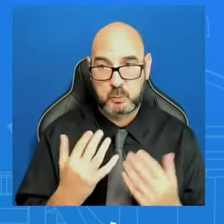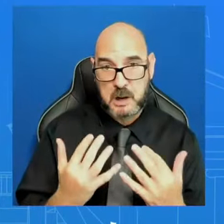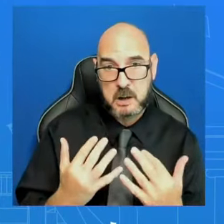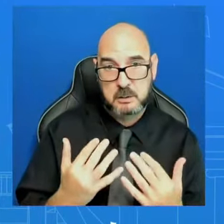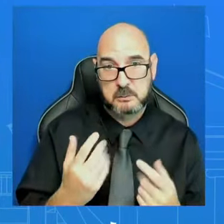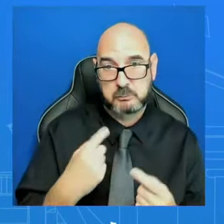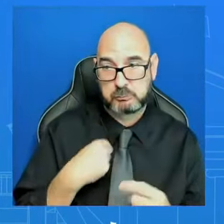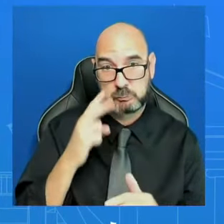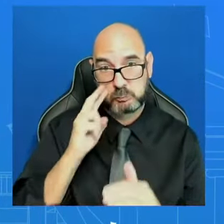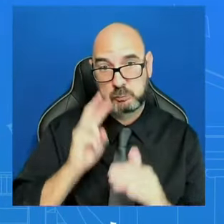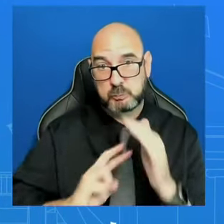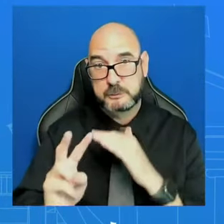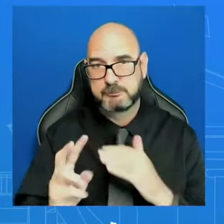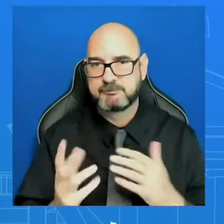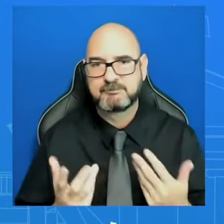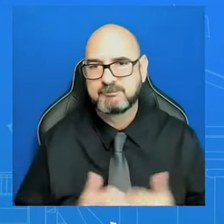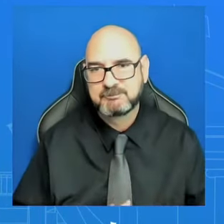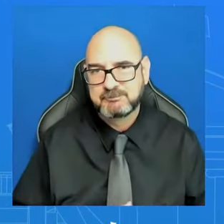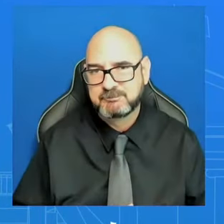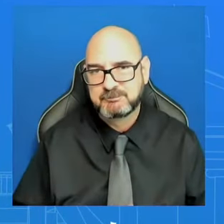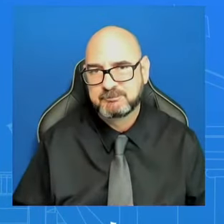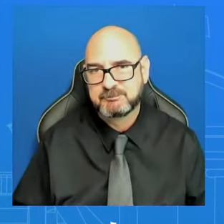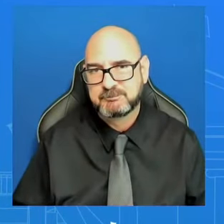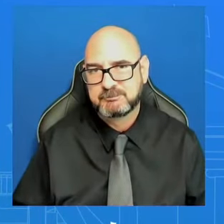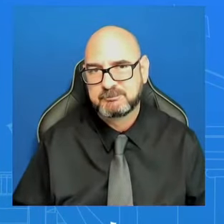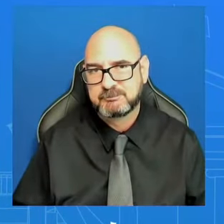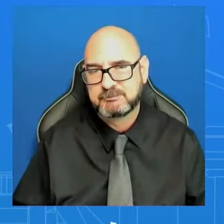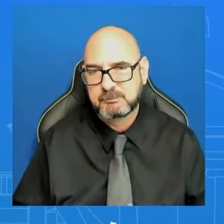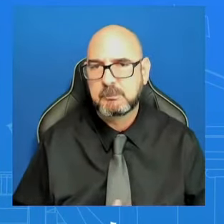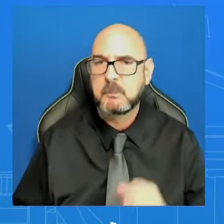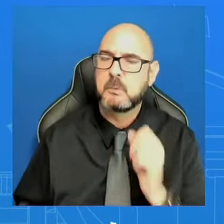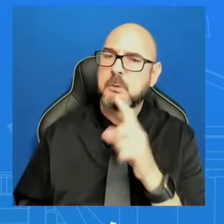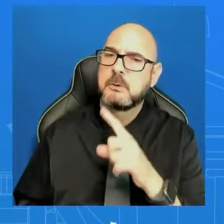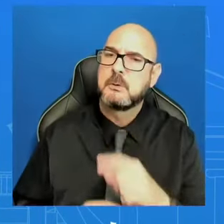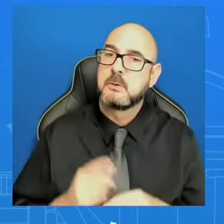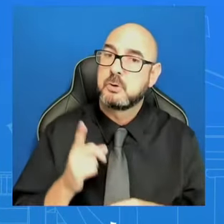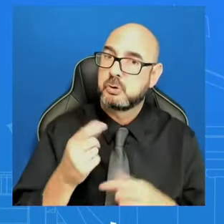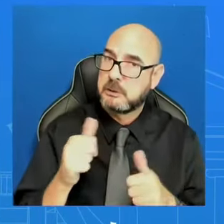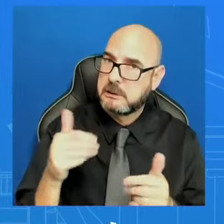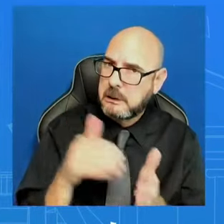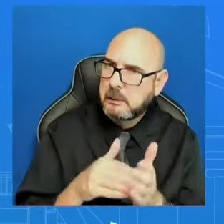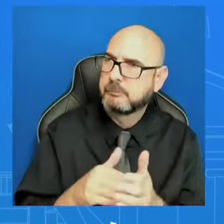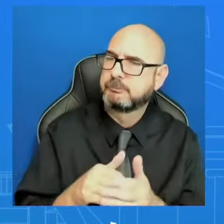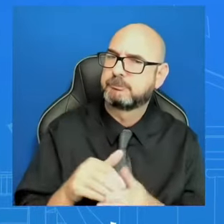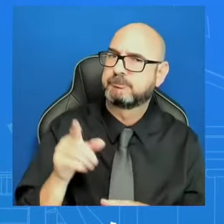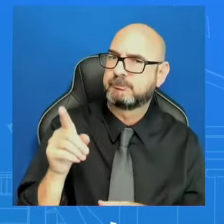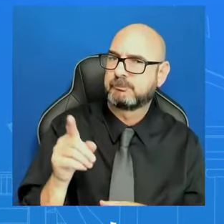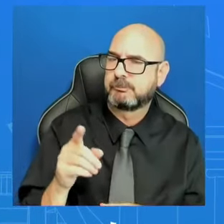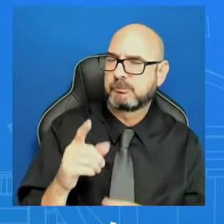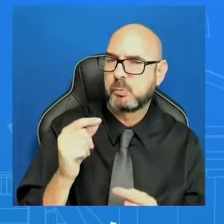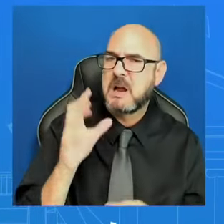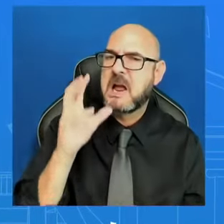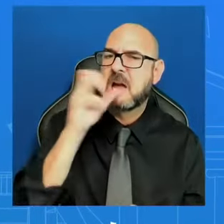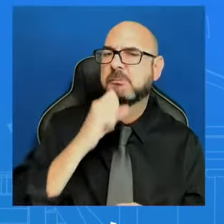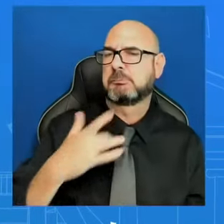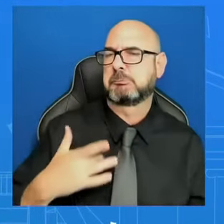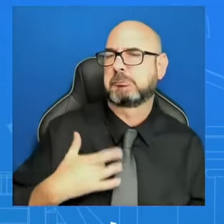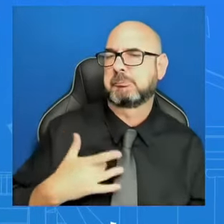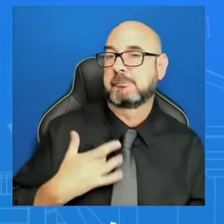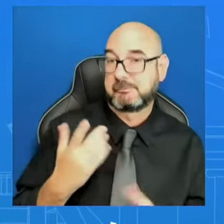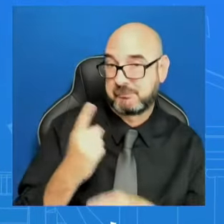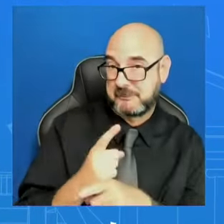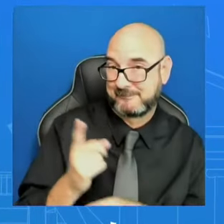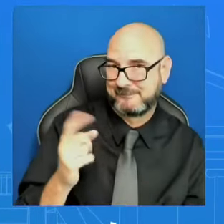I'm going to try this one more time because the – I reckon you would. That's what we do. The president seems to have said to the prime minister today, know, make these